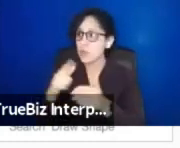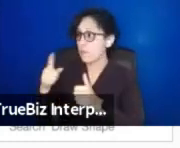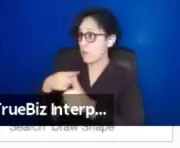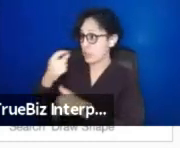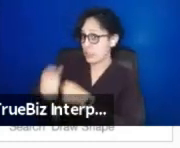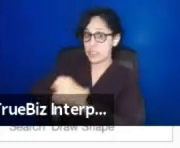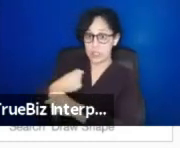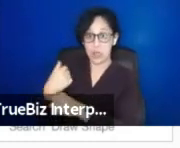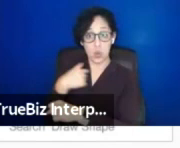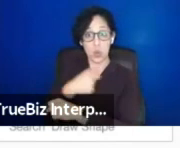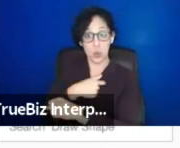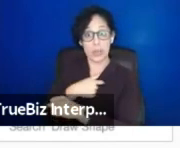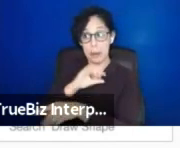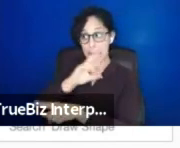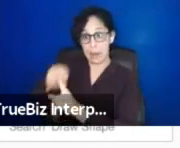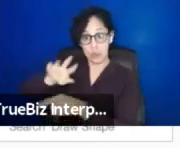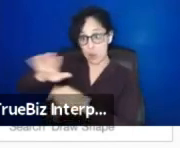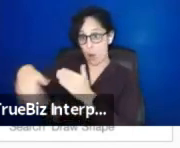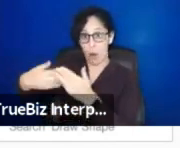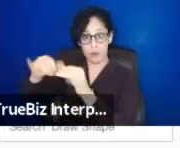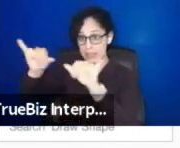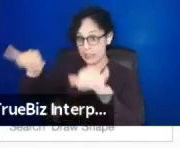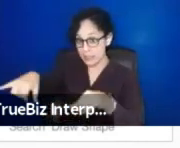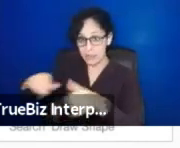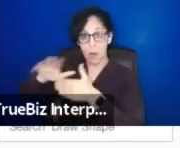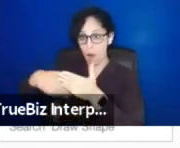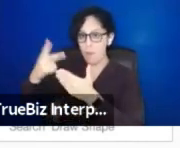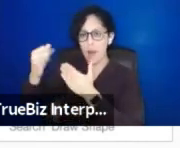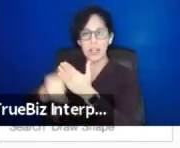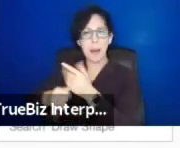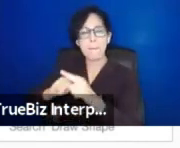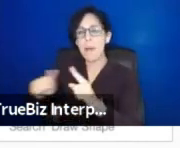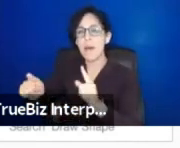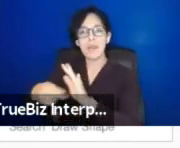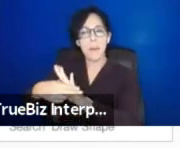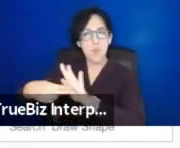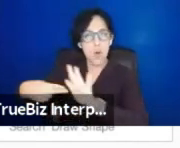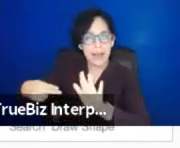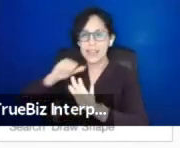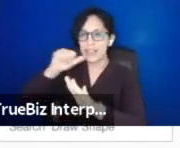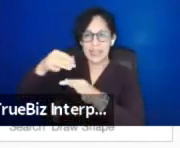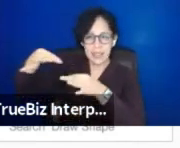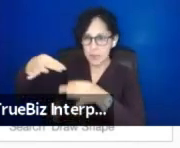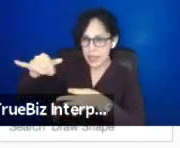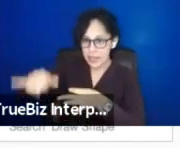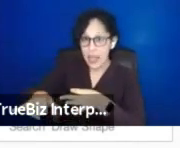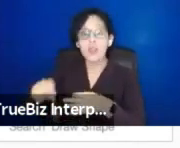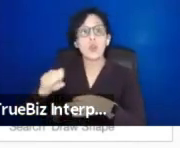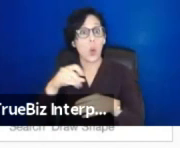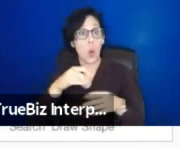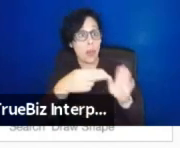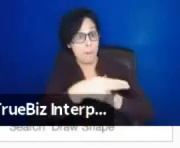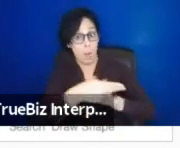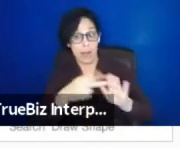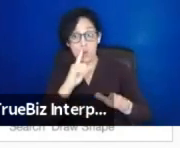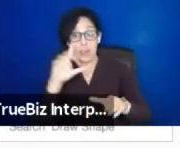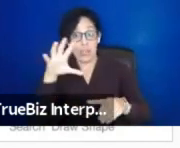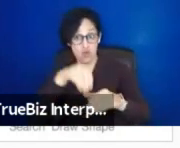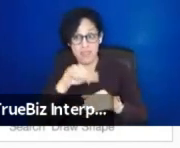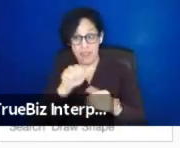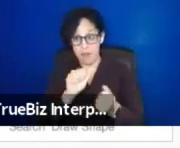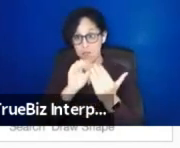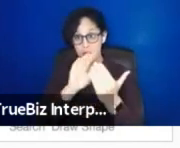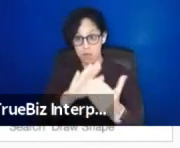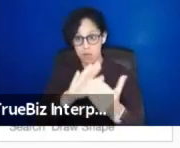of the branding. So, really, the branding transitioned into year two. And this is one of a number of